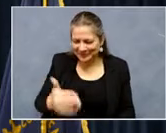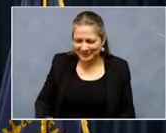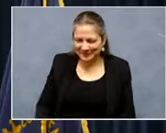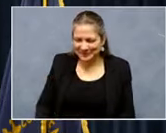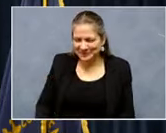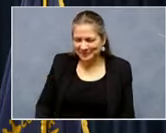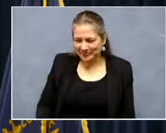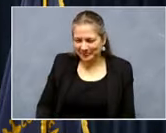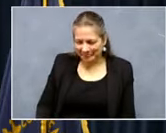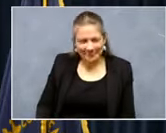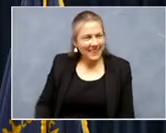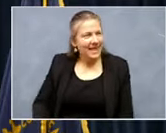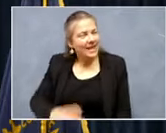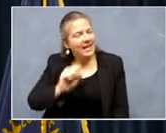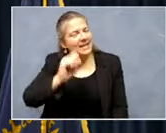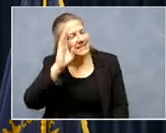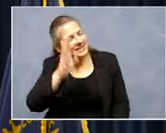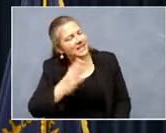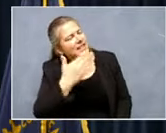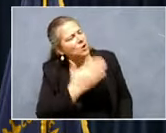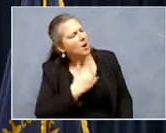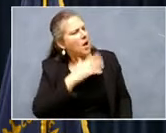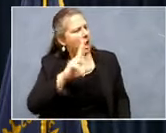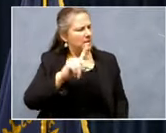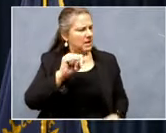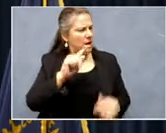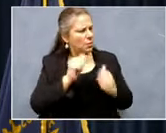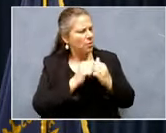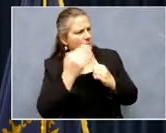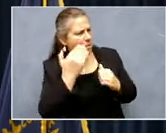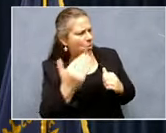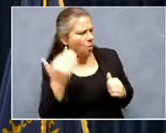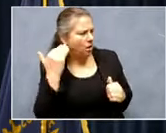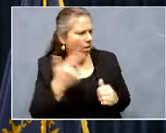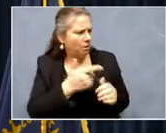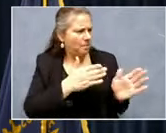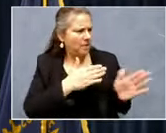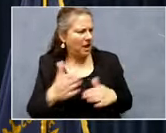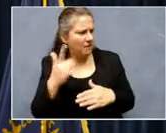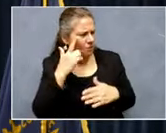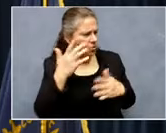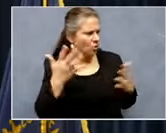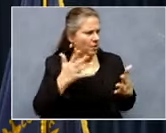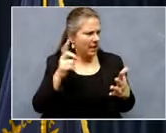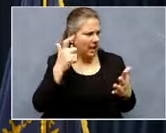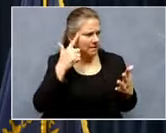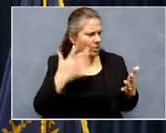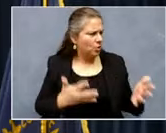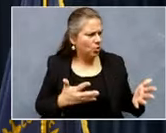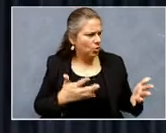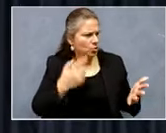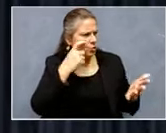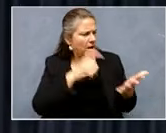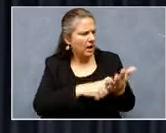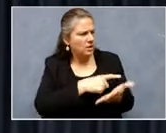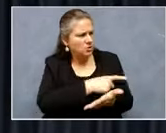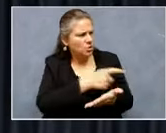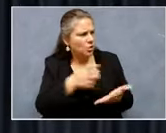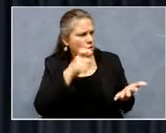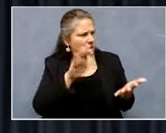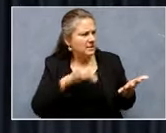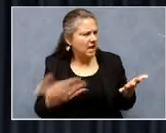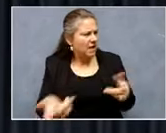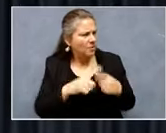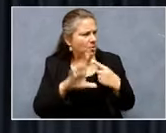Yes, thank you. Um, could we get an update on the memorial that's planned for going up there at the Capitol to recognize those who, um, died from COVID,